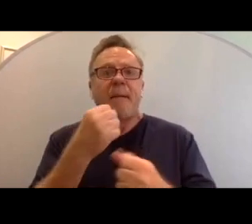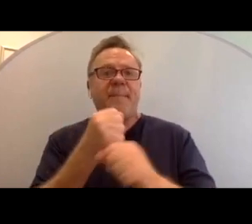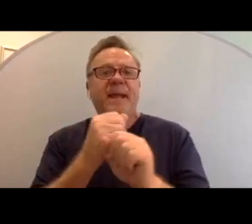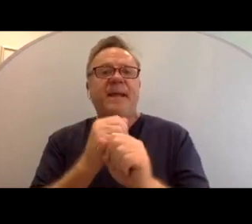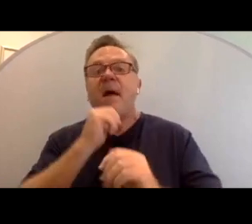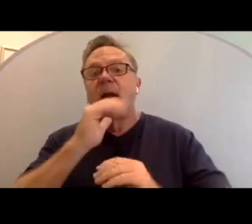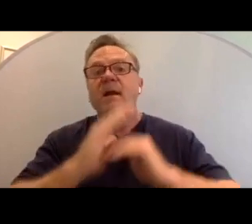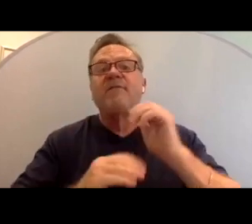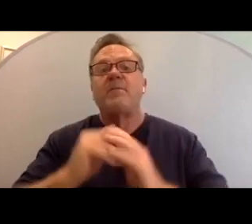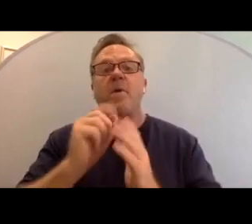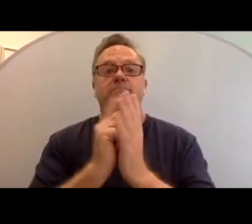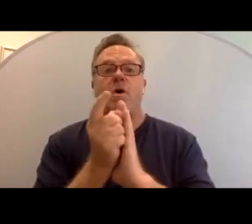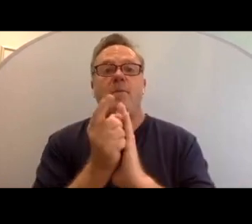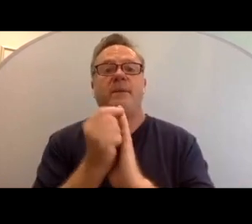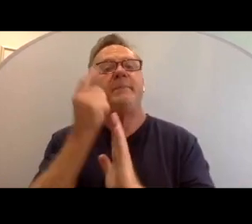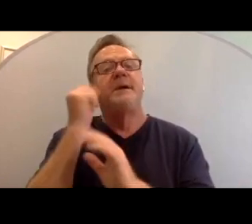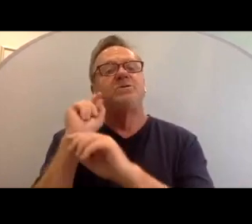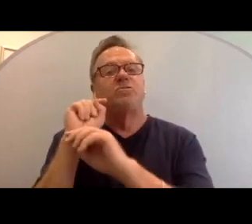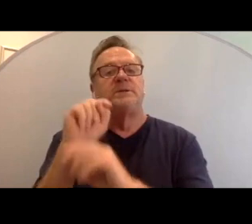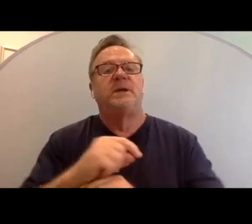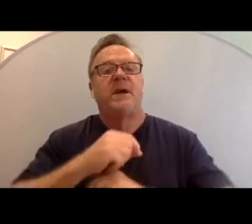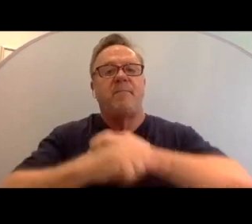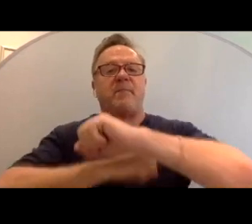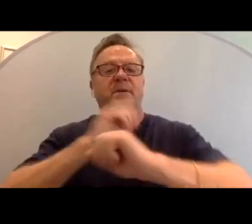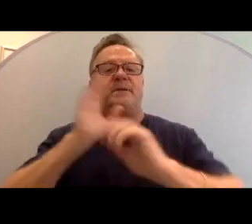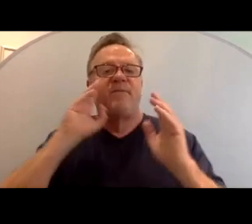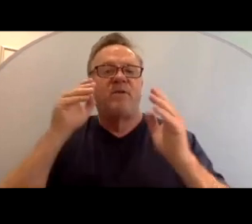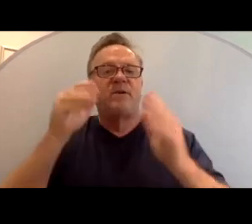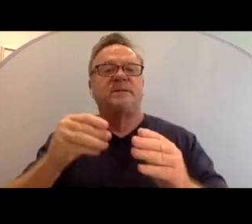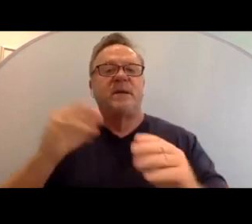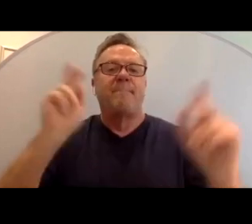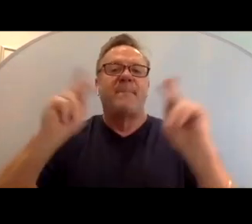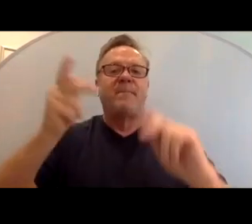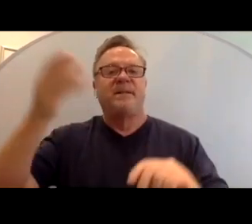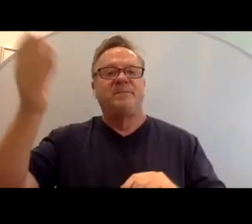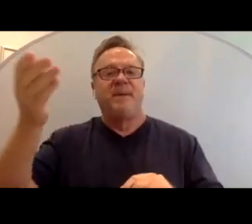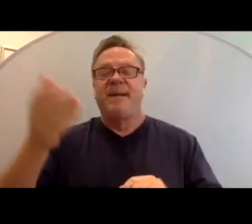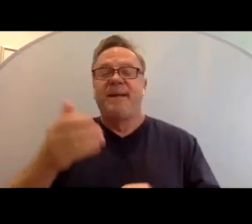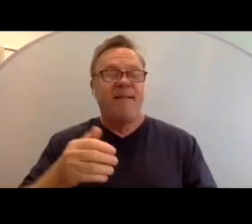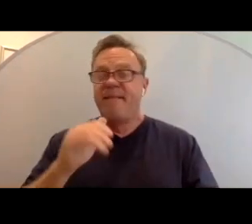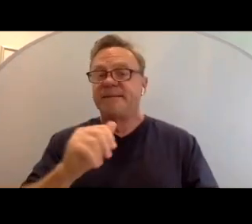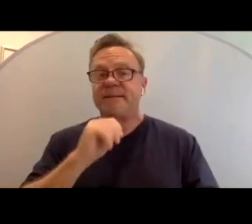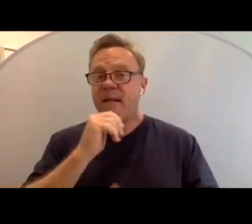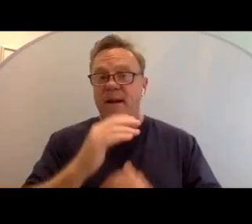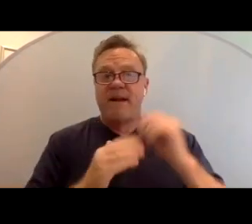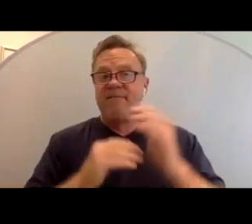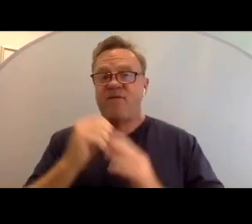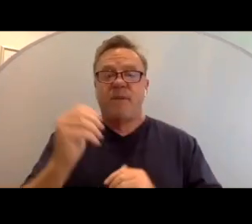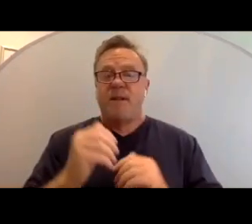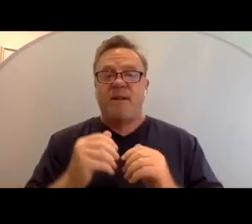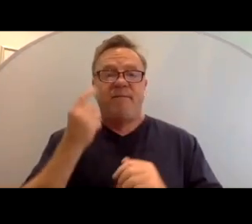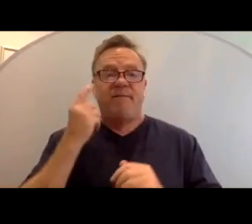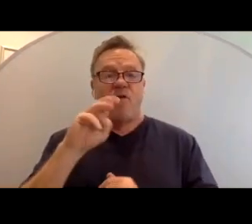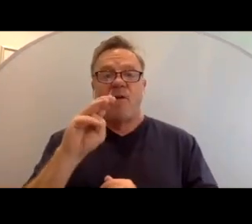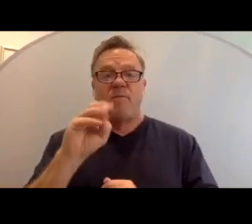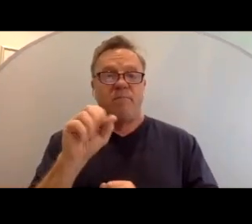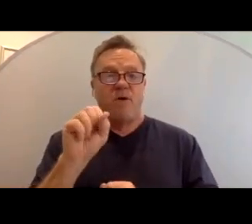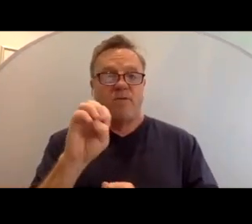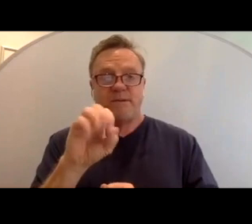because traditionally a bar mitzvah is focused around public speaking and that's not a comfortable practice for Moses